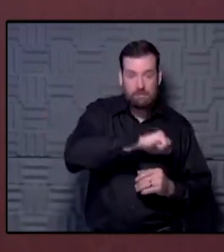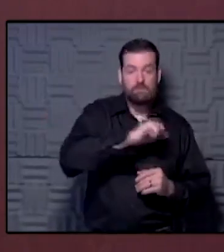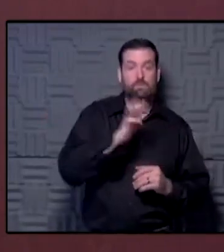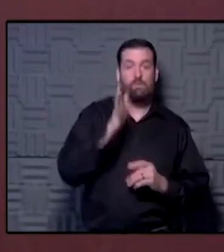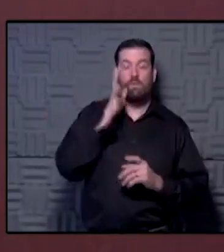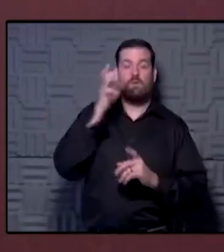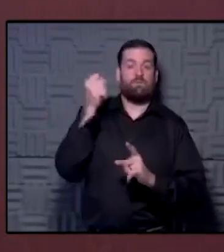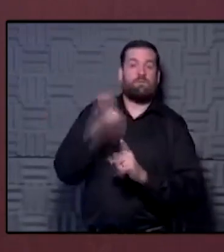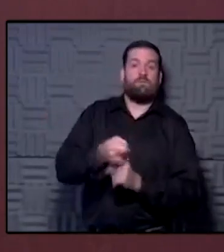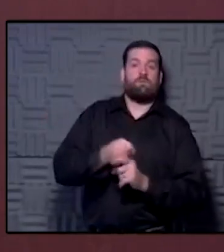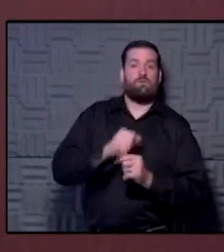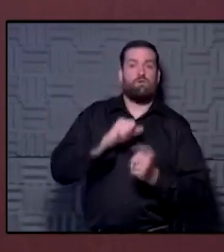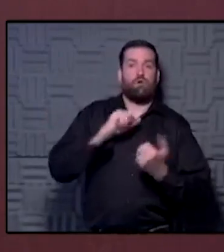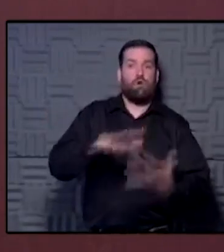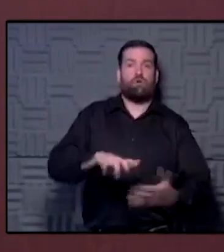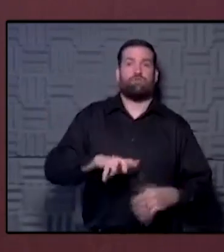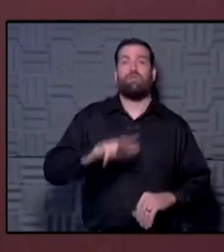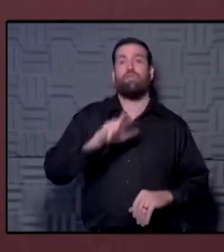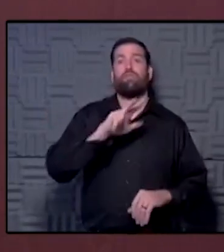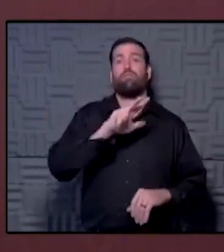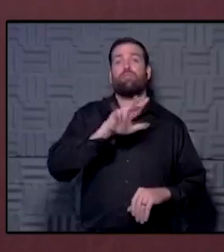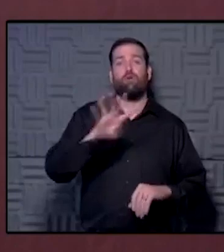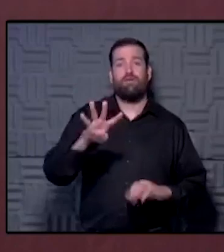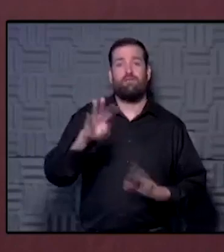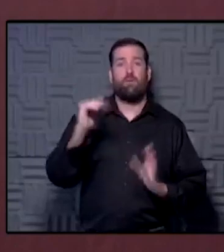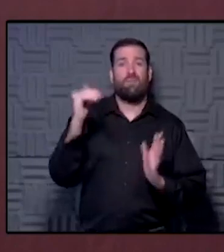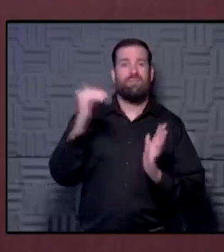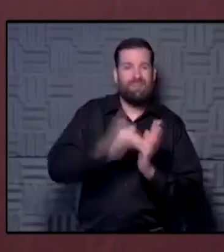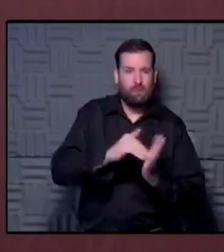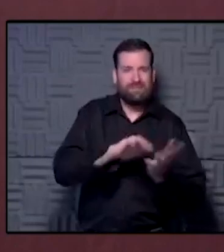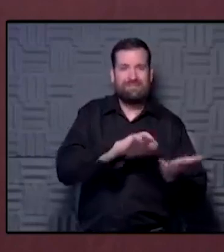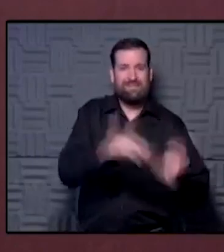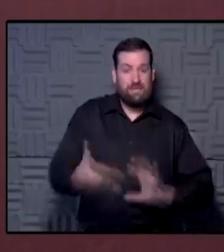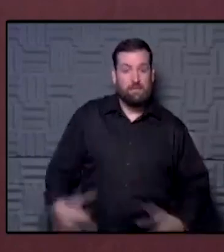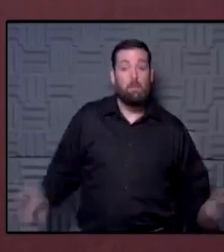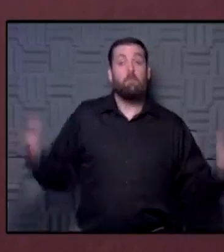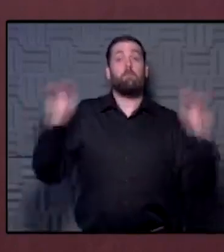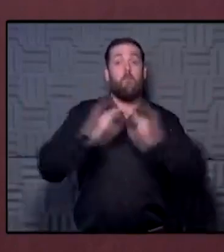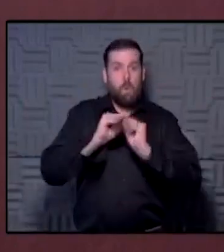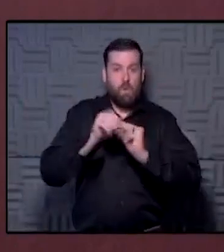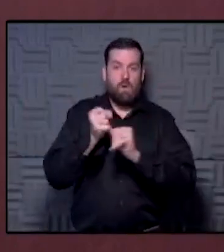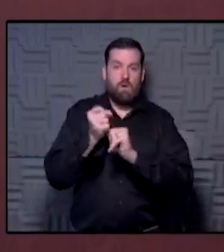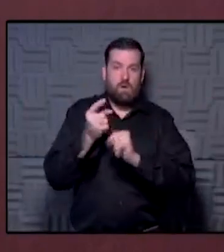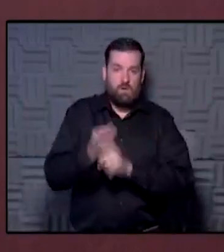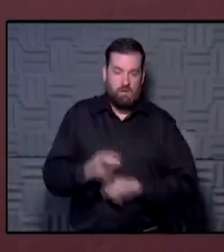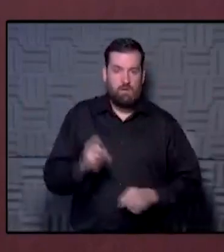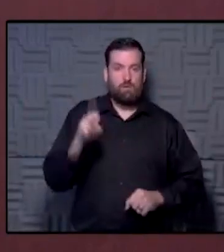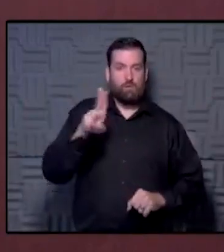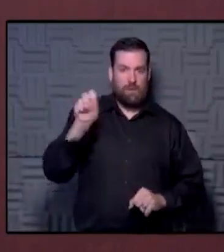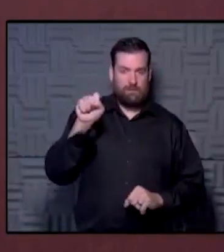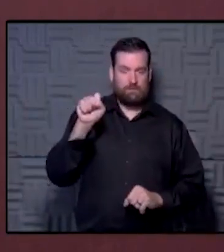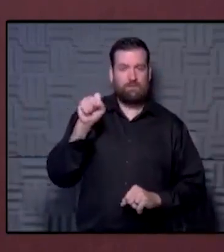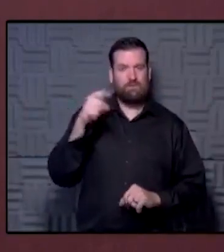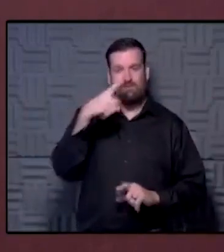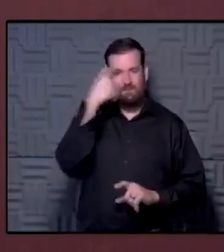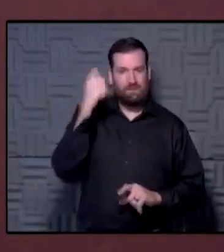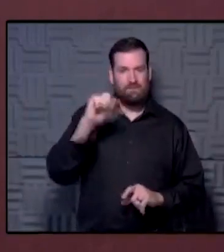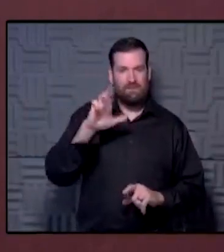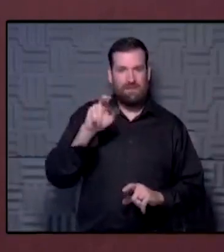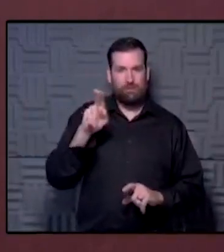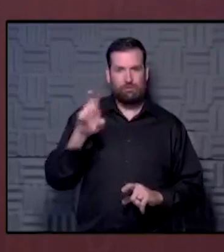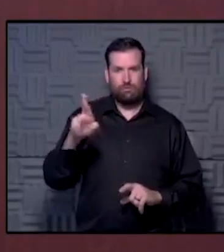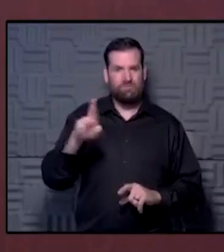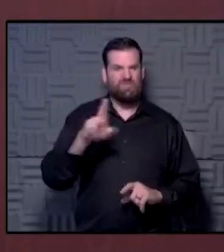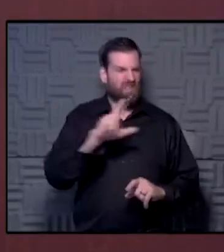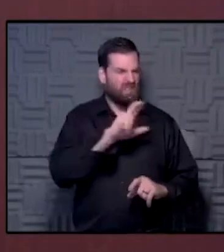to lead to 34,000 additional cancer deaths a year in the U.S. That's out. 34,000. So, 34